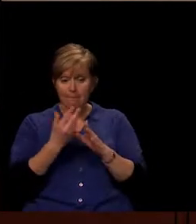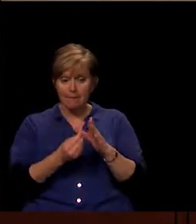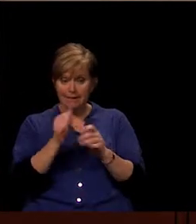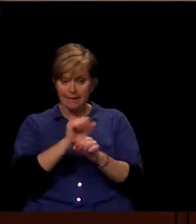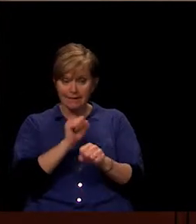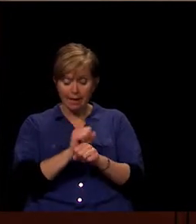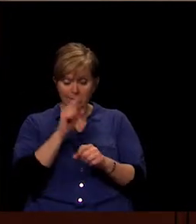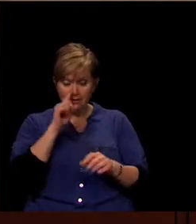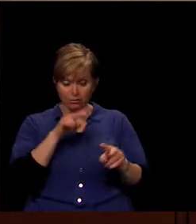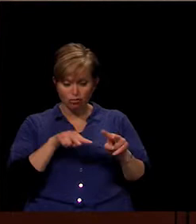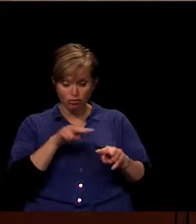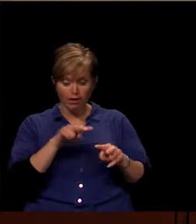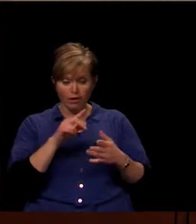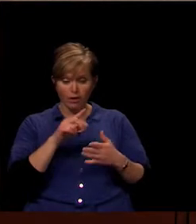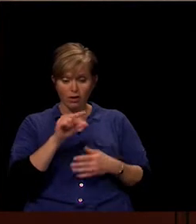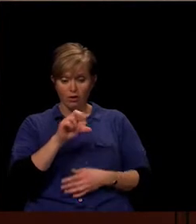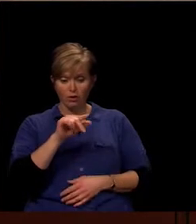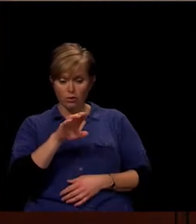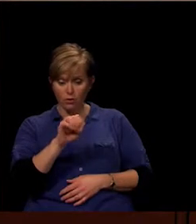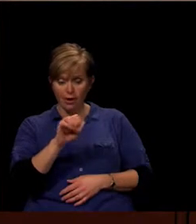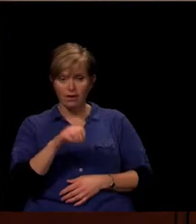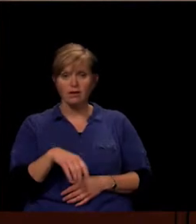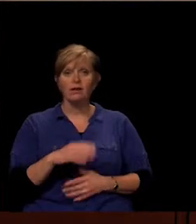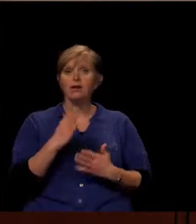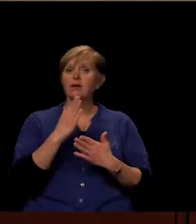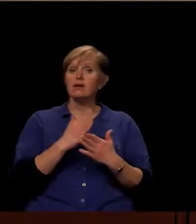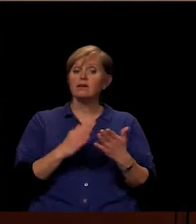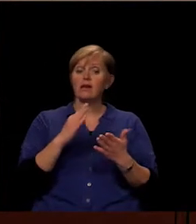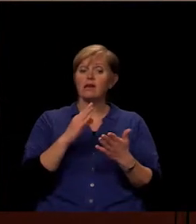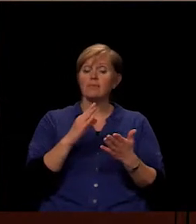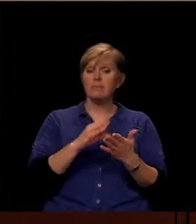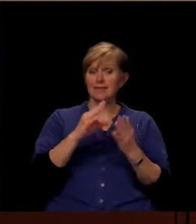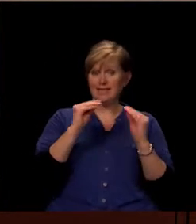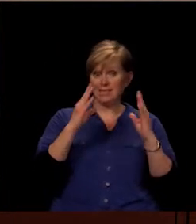And then I've seen teachers taking them into team meetings.